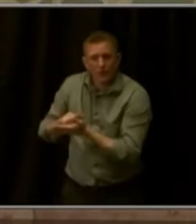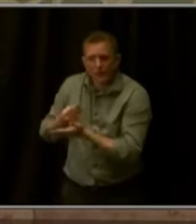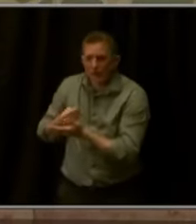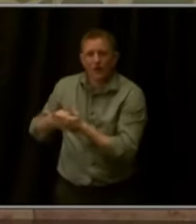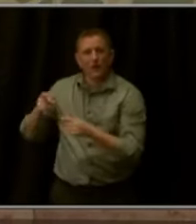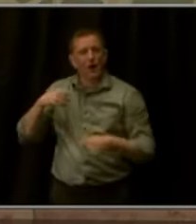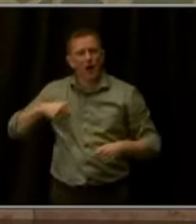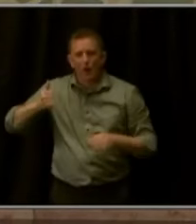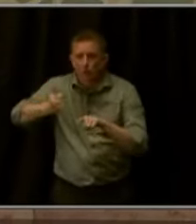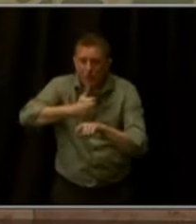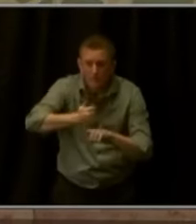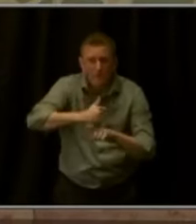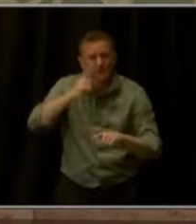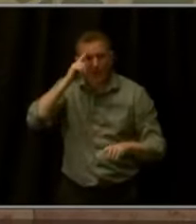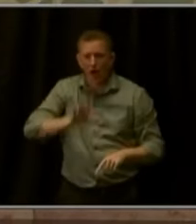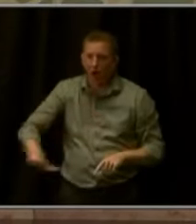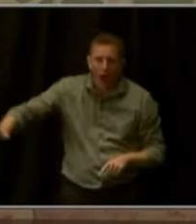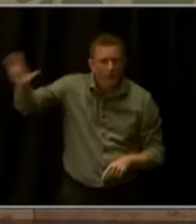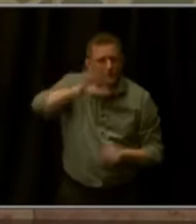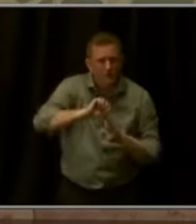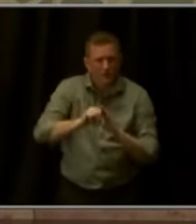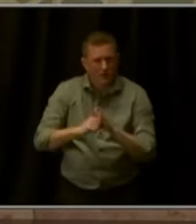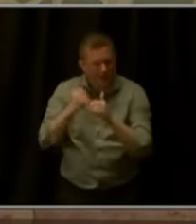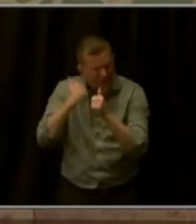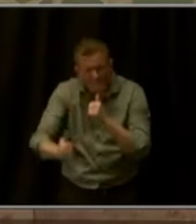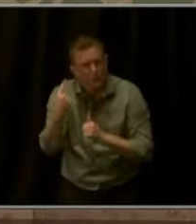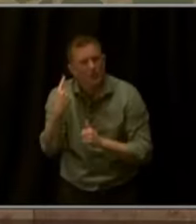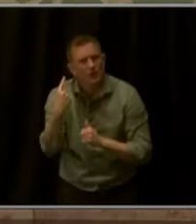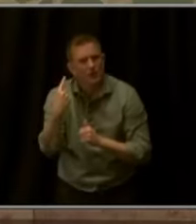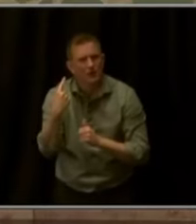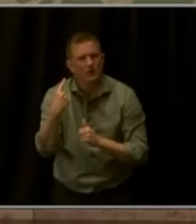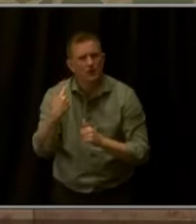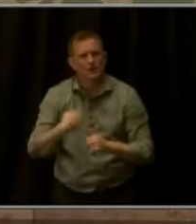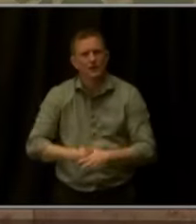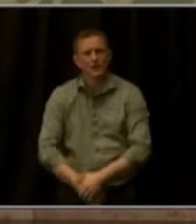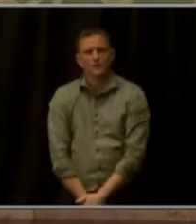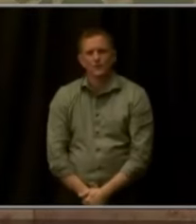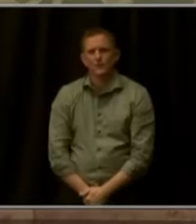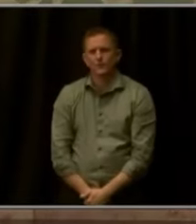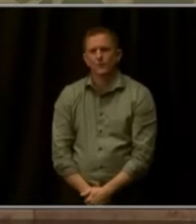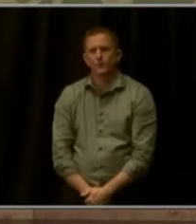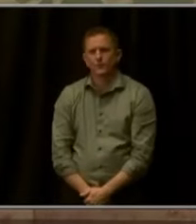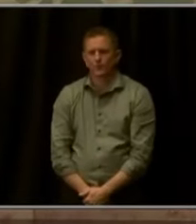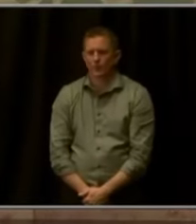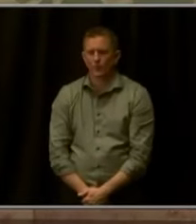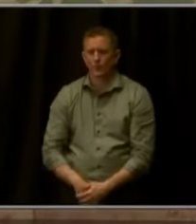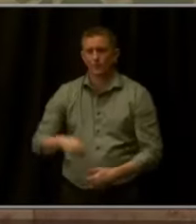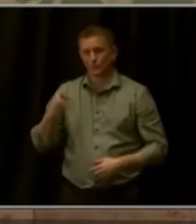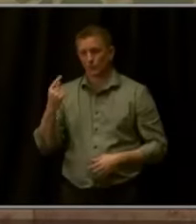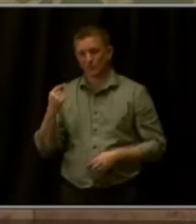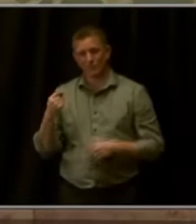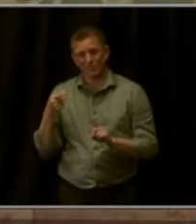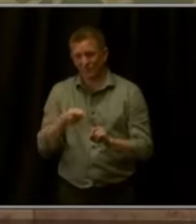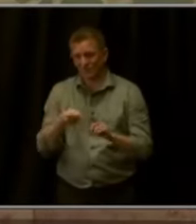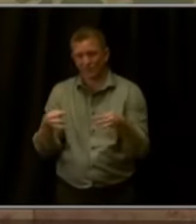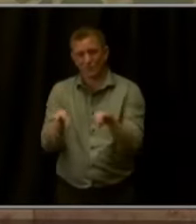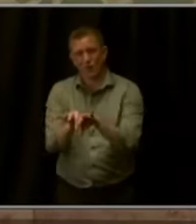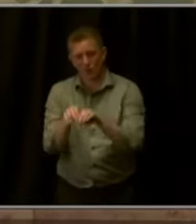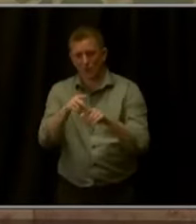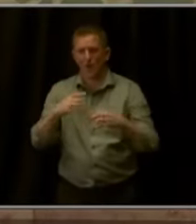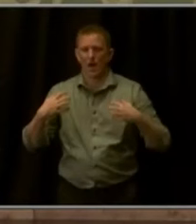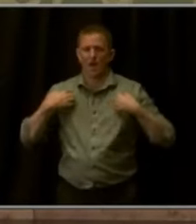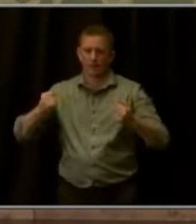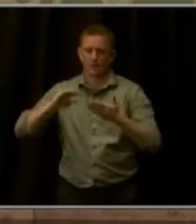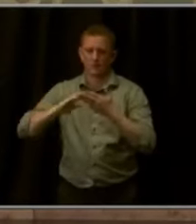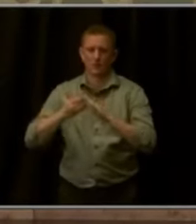for everyone. Nothing is more important to our fundamental health of our communities than public safety. And I want to take a